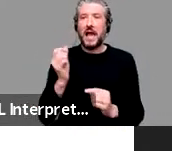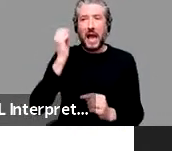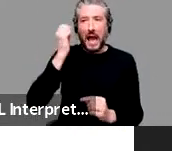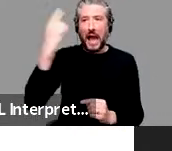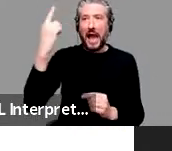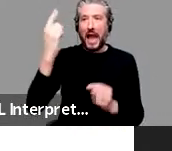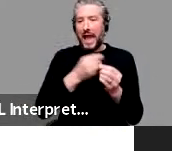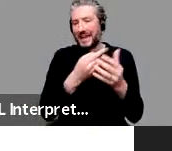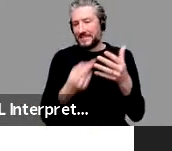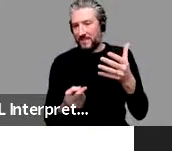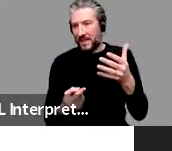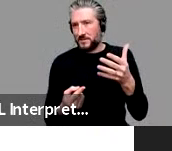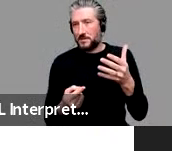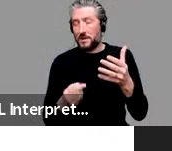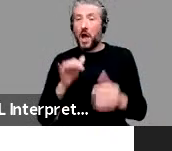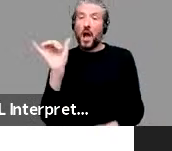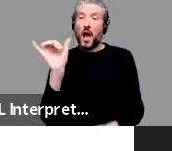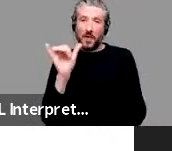they compete.